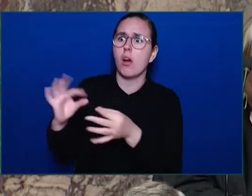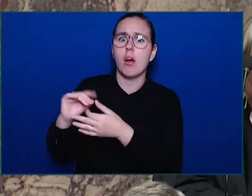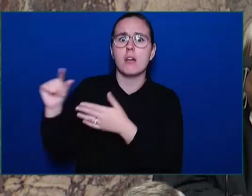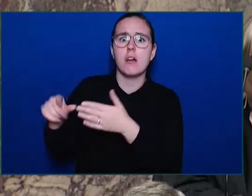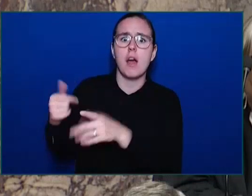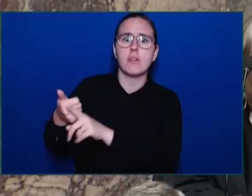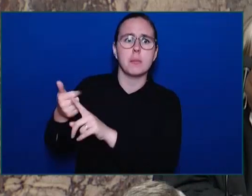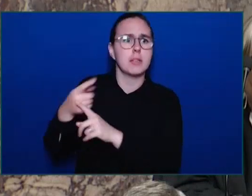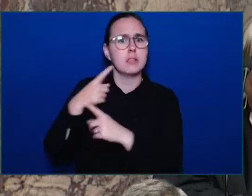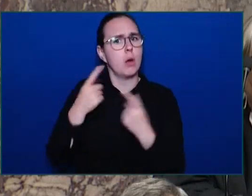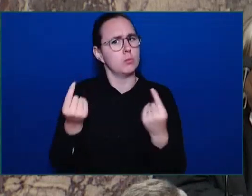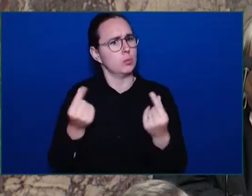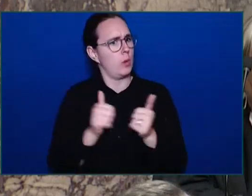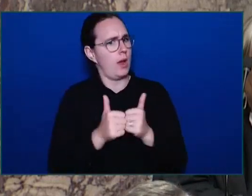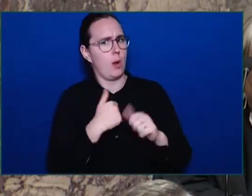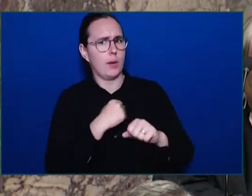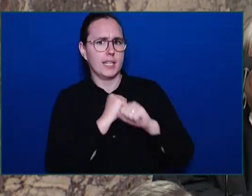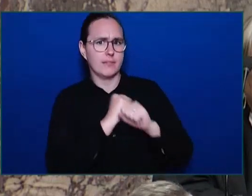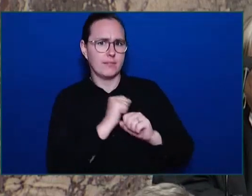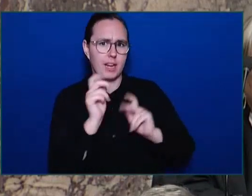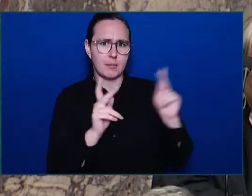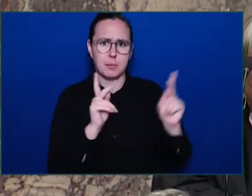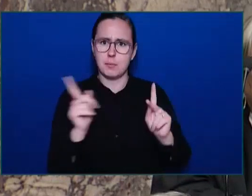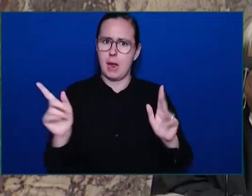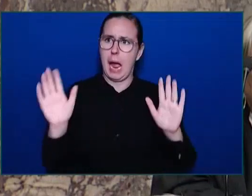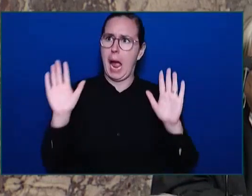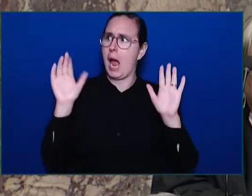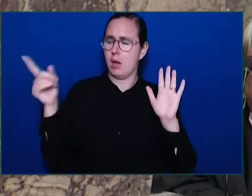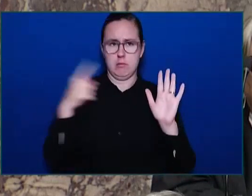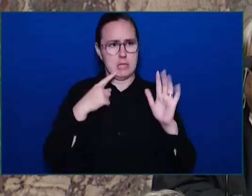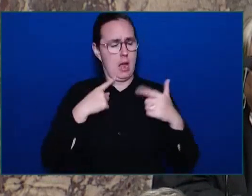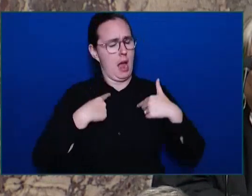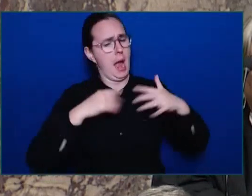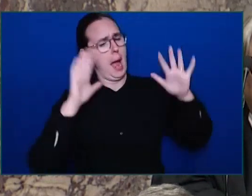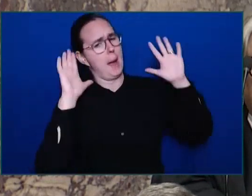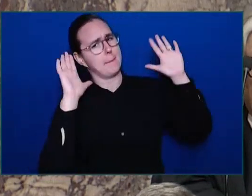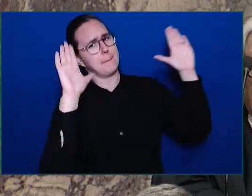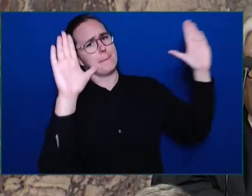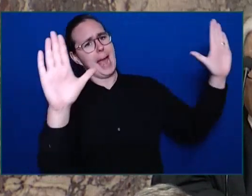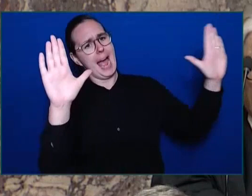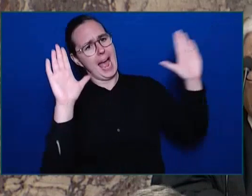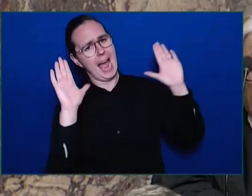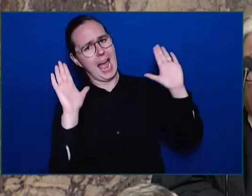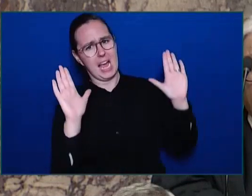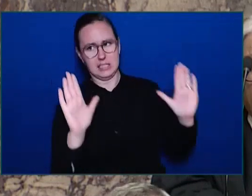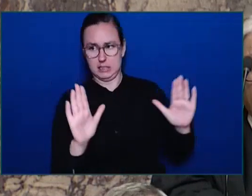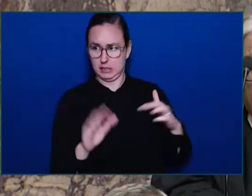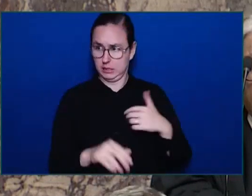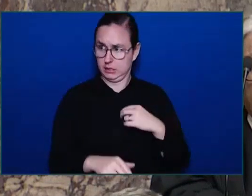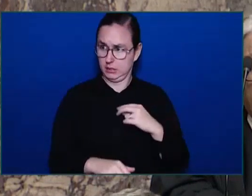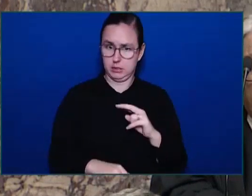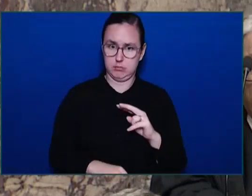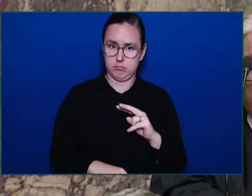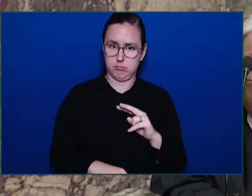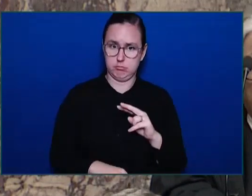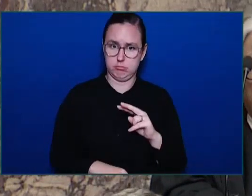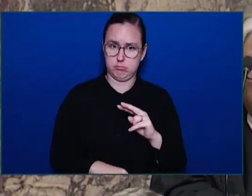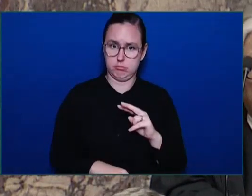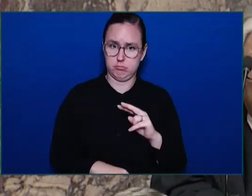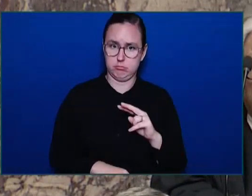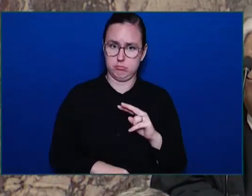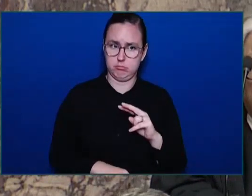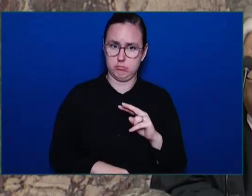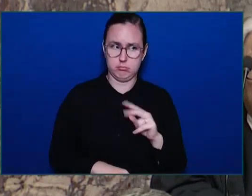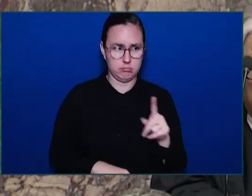amazing. That's the first time I've heard that. When the amount of attacks are going up in British Columbia.